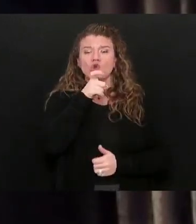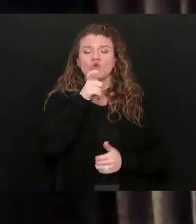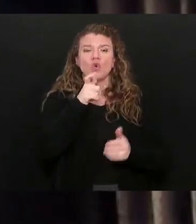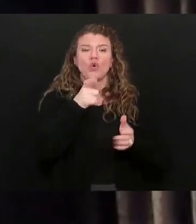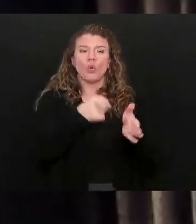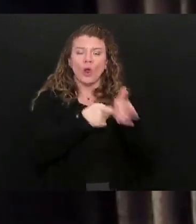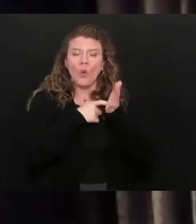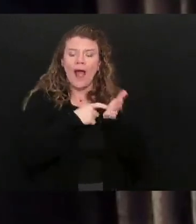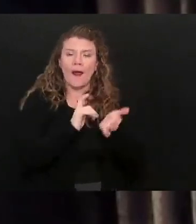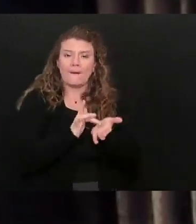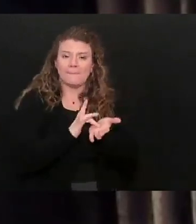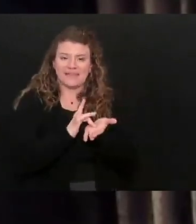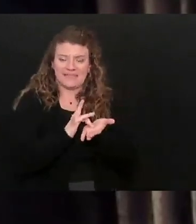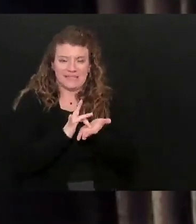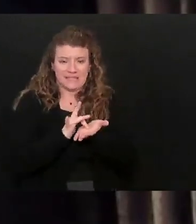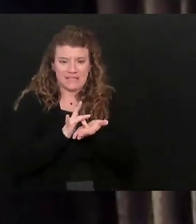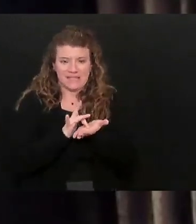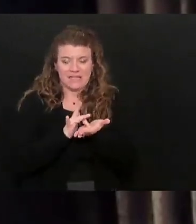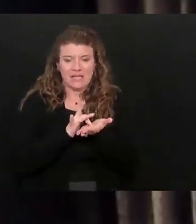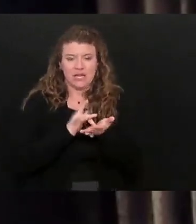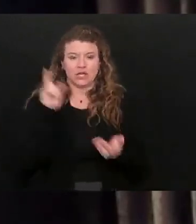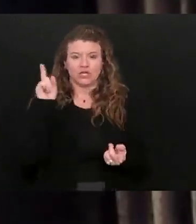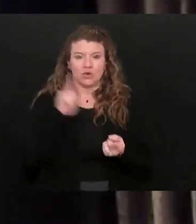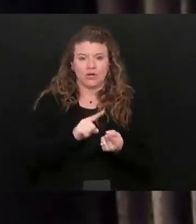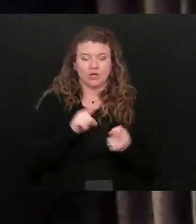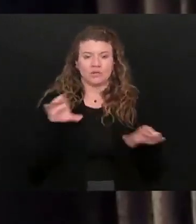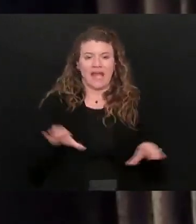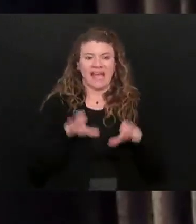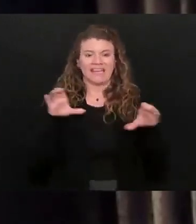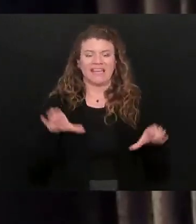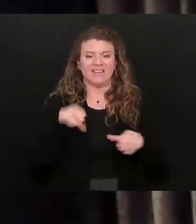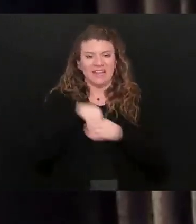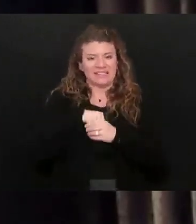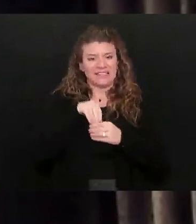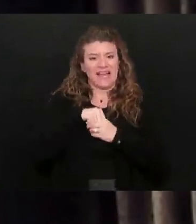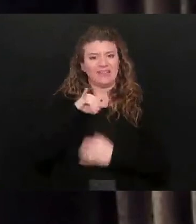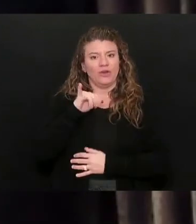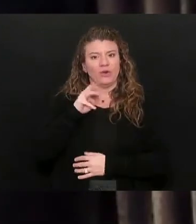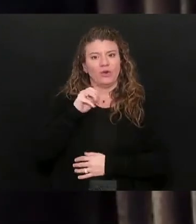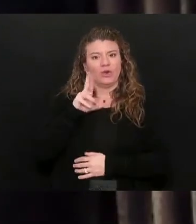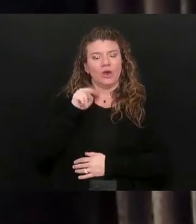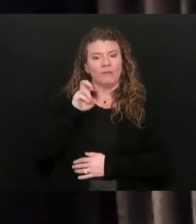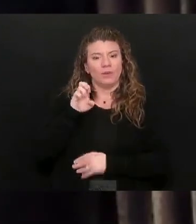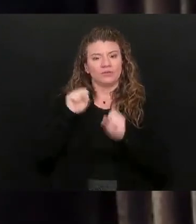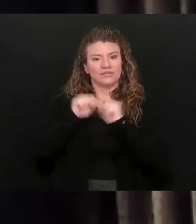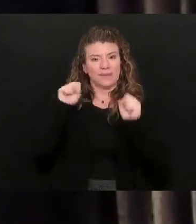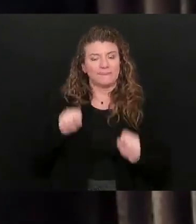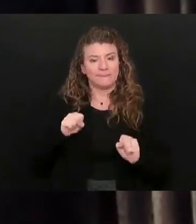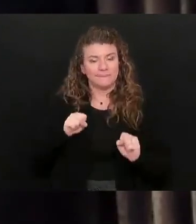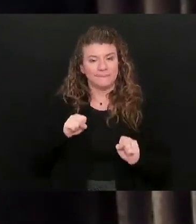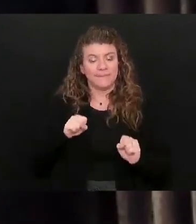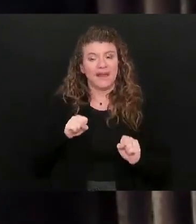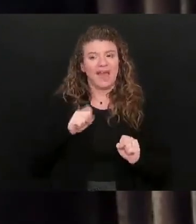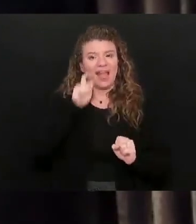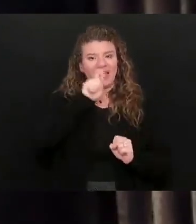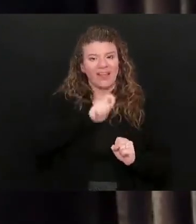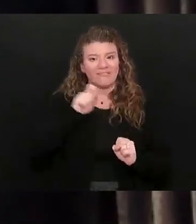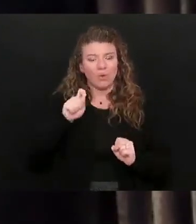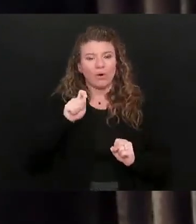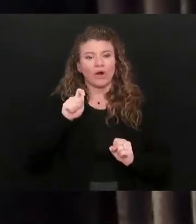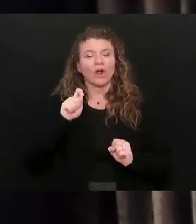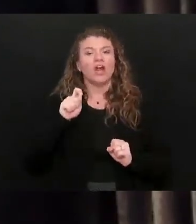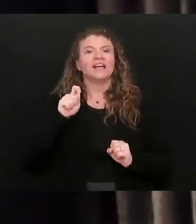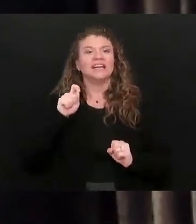medicines to reduce the activity of the immune system. And, therefore, people are